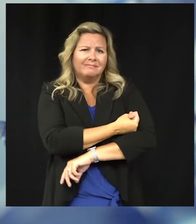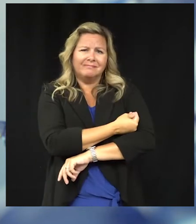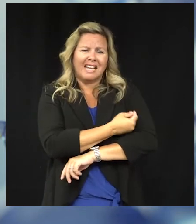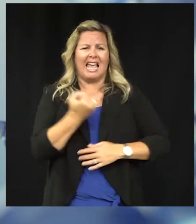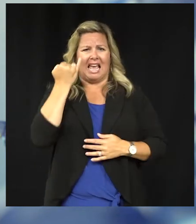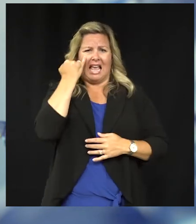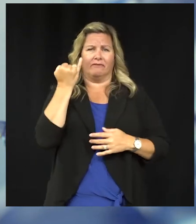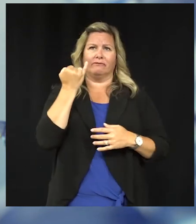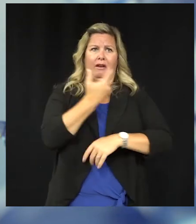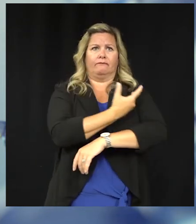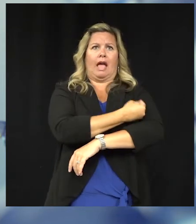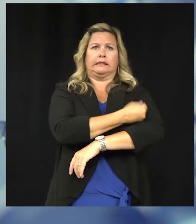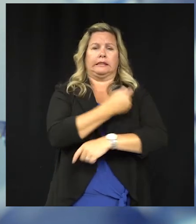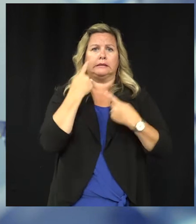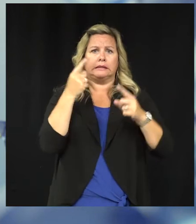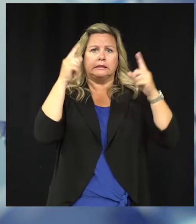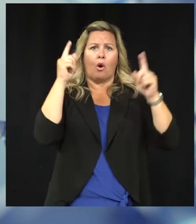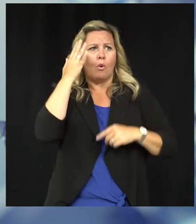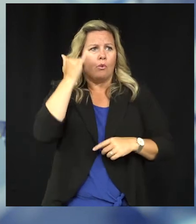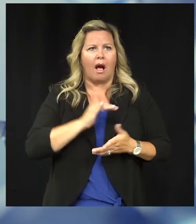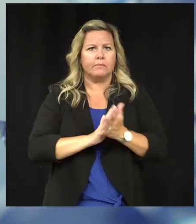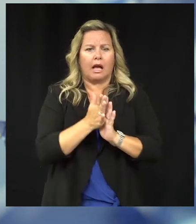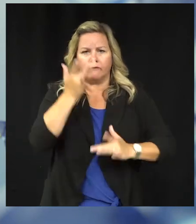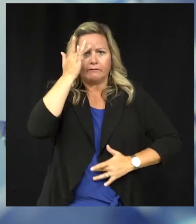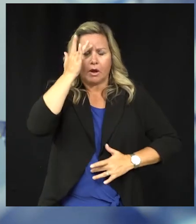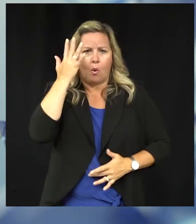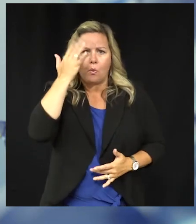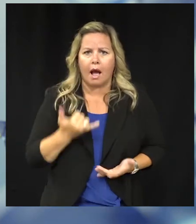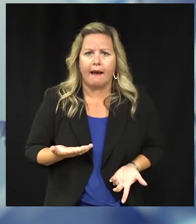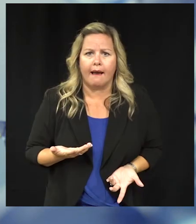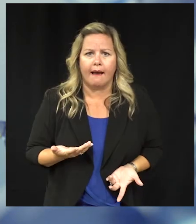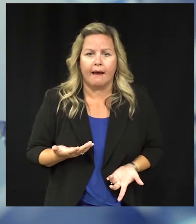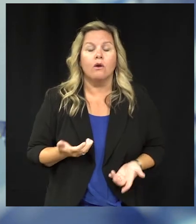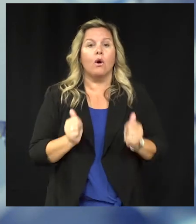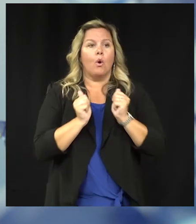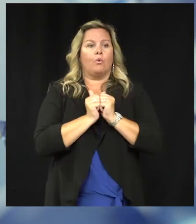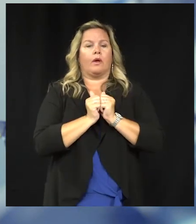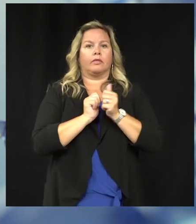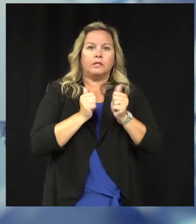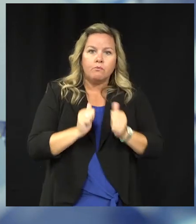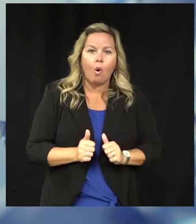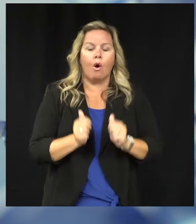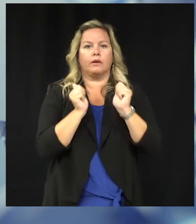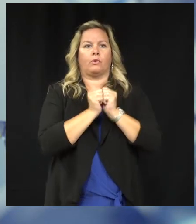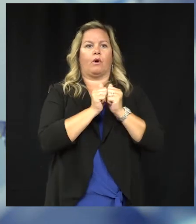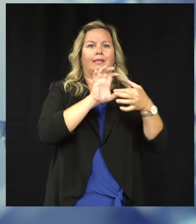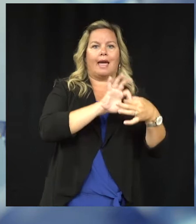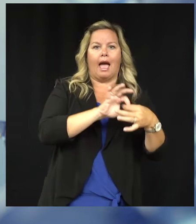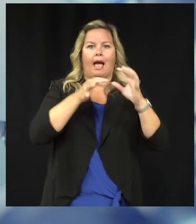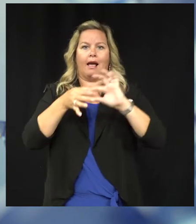hearing about vaccinated people becoming infected? Especially with the Olympics happening and some of these other sporting events we're hearing about